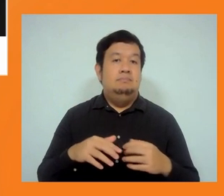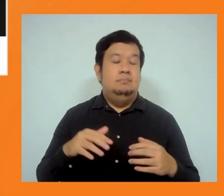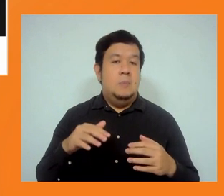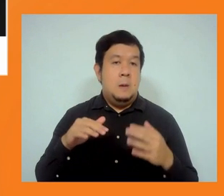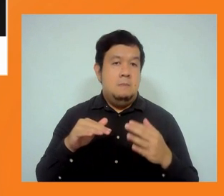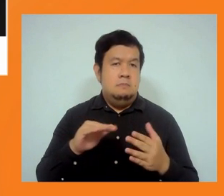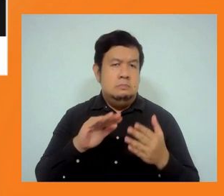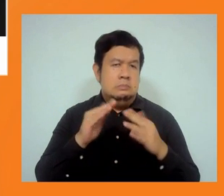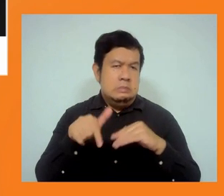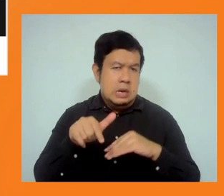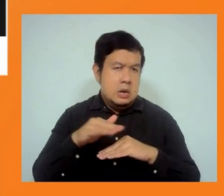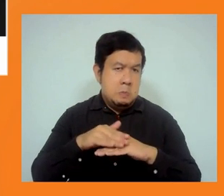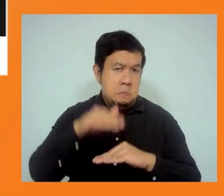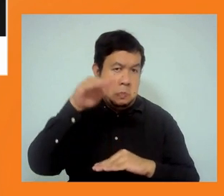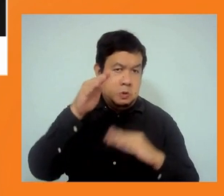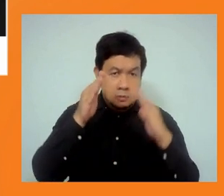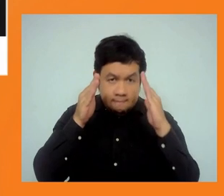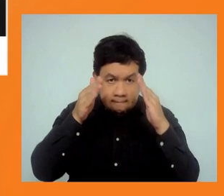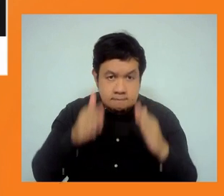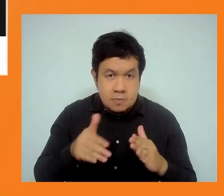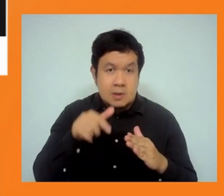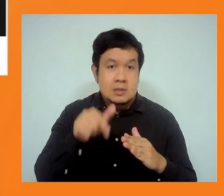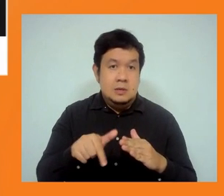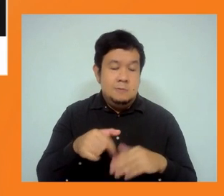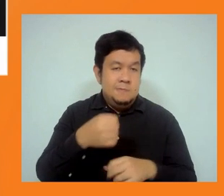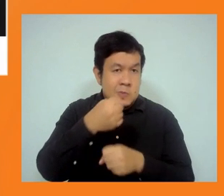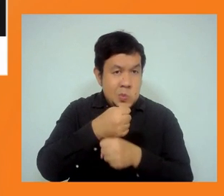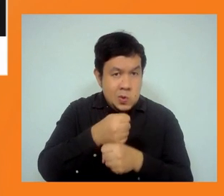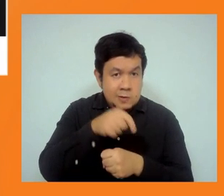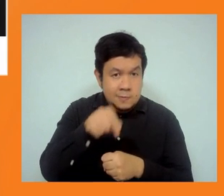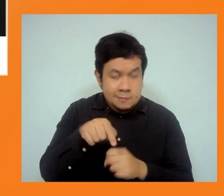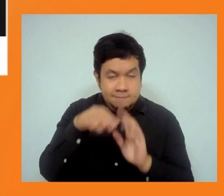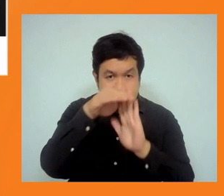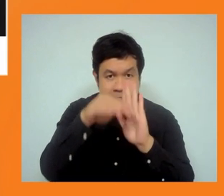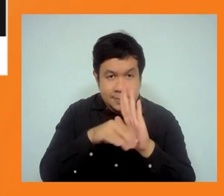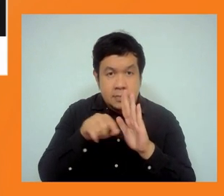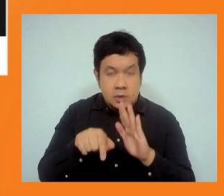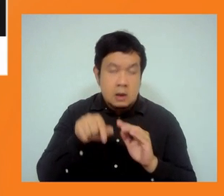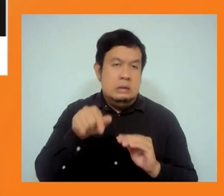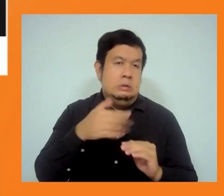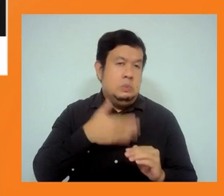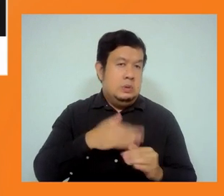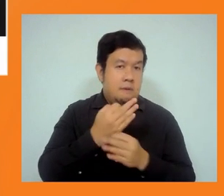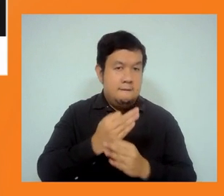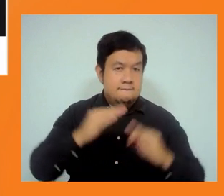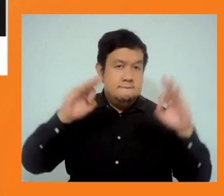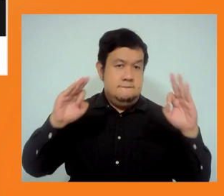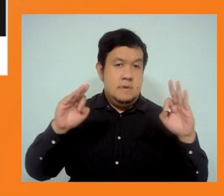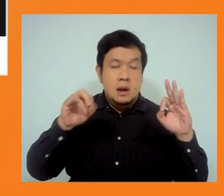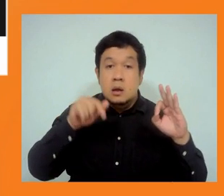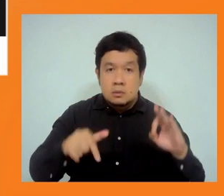to freedom of association, health and safety, hours of work, fair compensation,